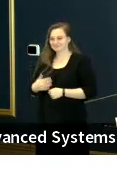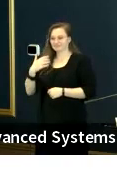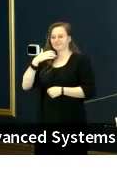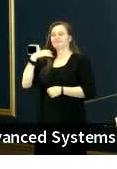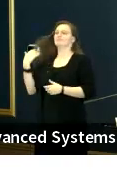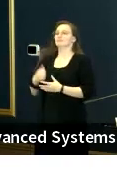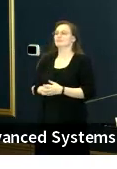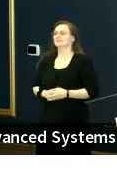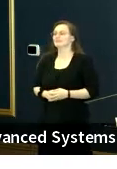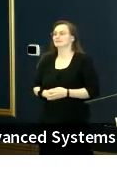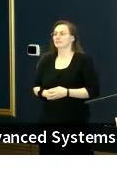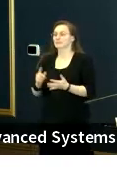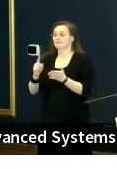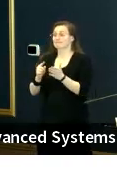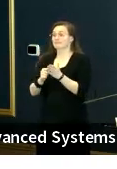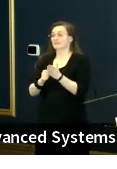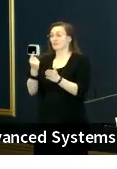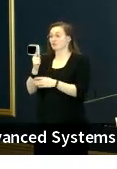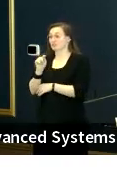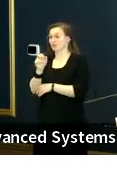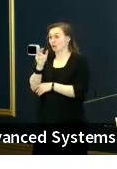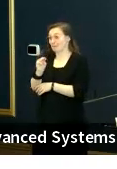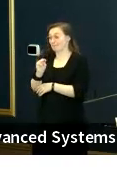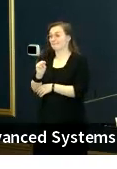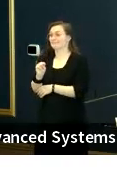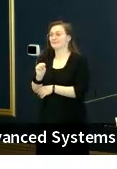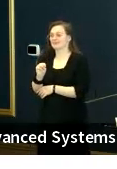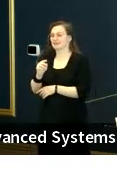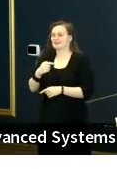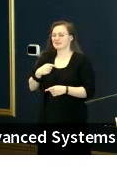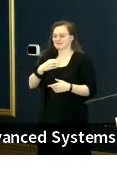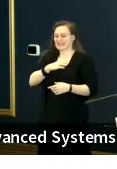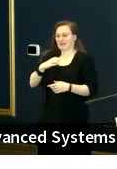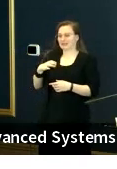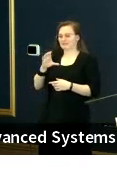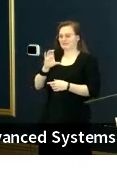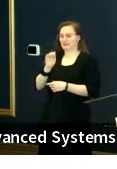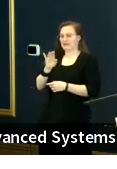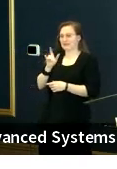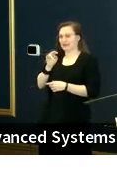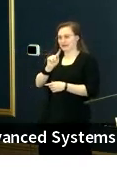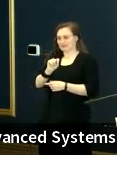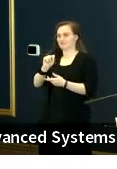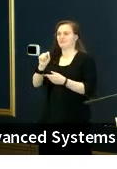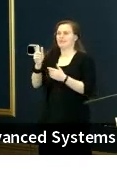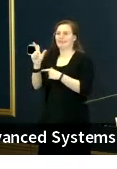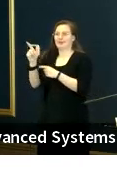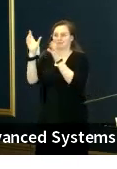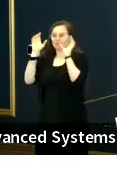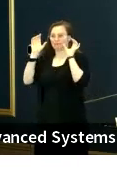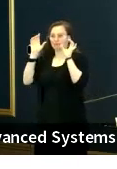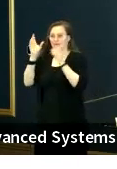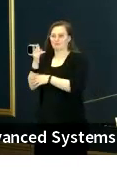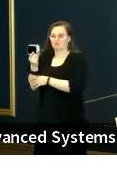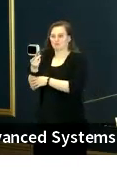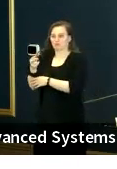that first term, when I was yet to be in, it was mentioned I was in cabinet and eventually premier, but my first term I was actually a backbencher,